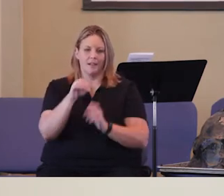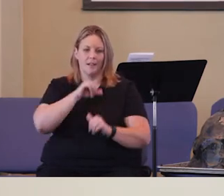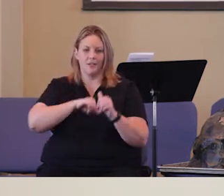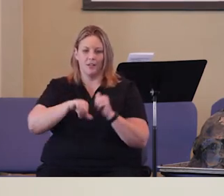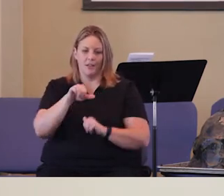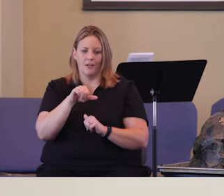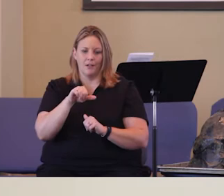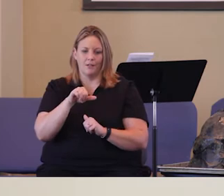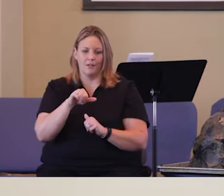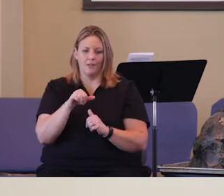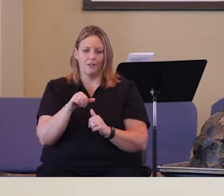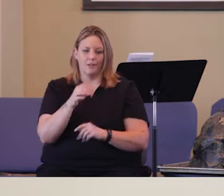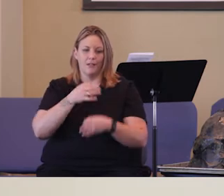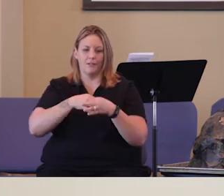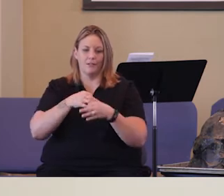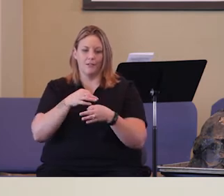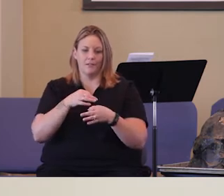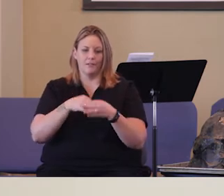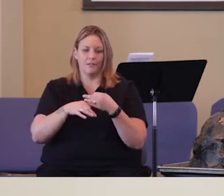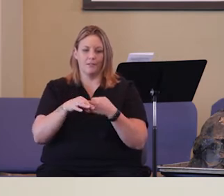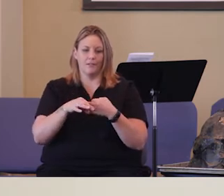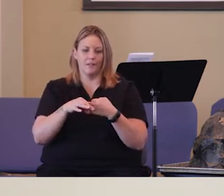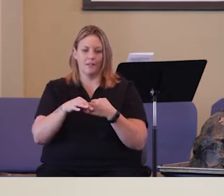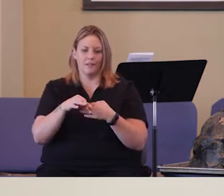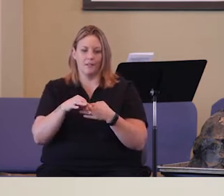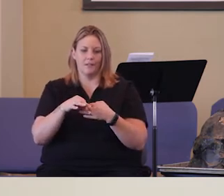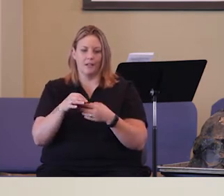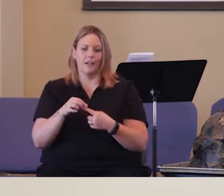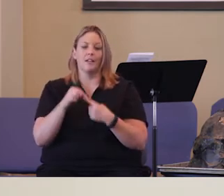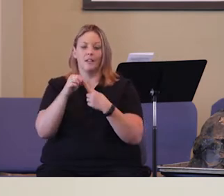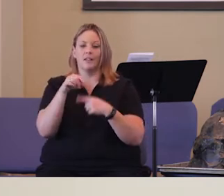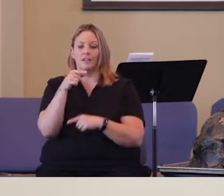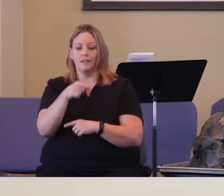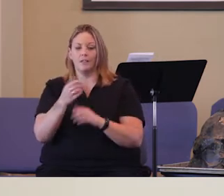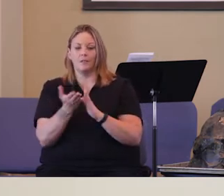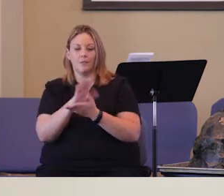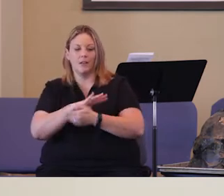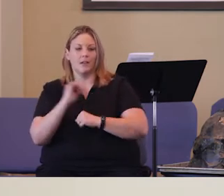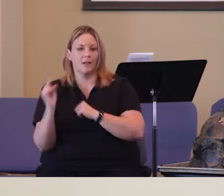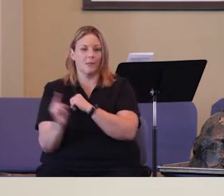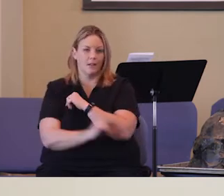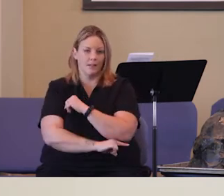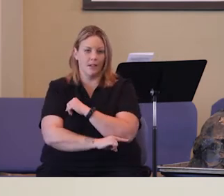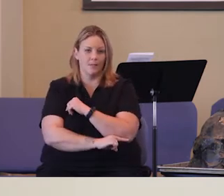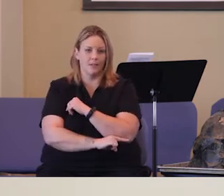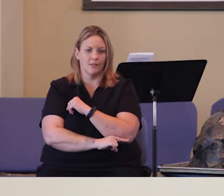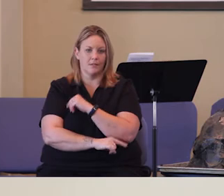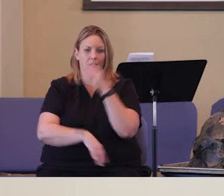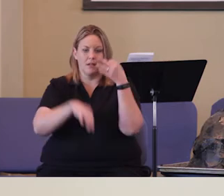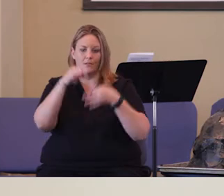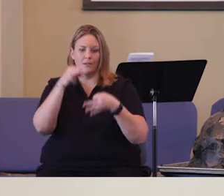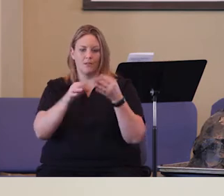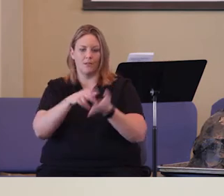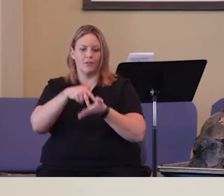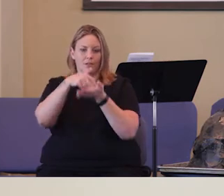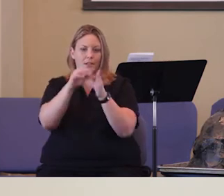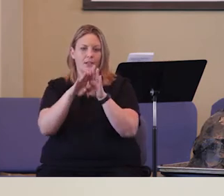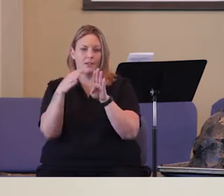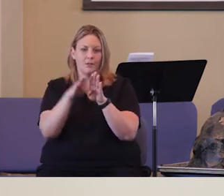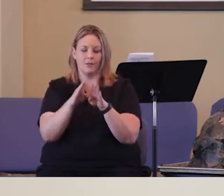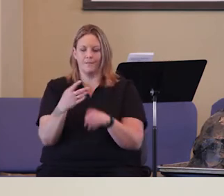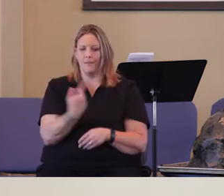It says, Do not grumble against one another, brethren, lest you be condemned. Behold, the judge stands at the door.